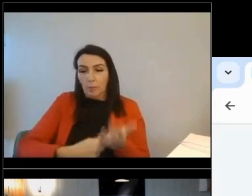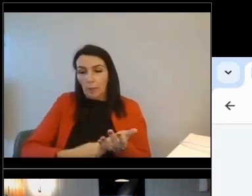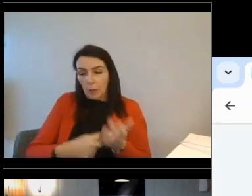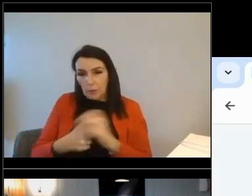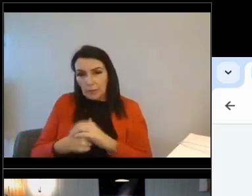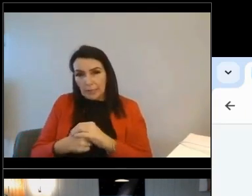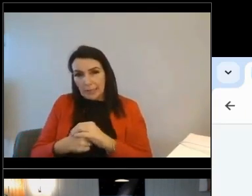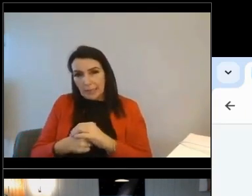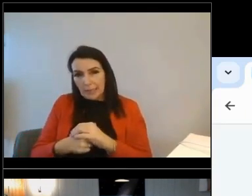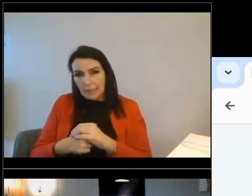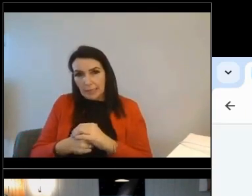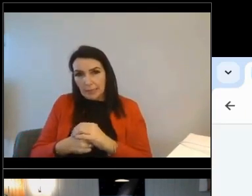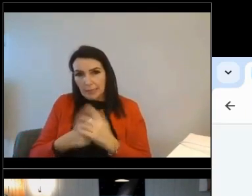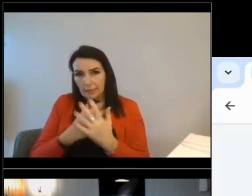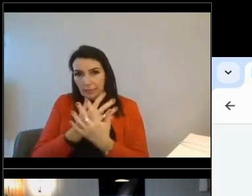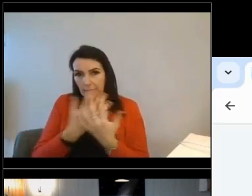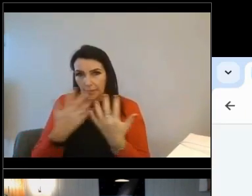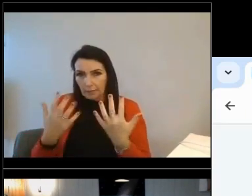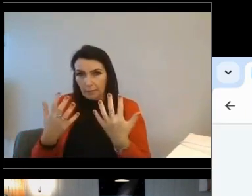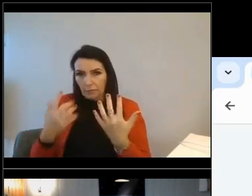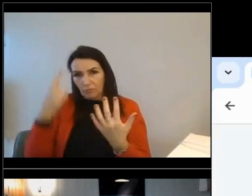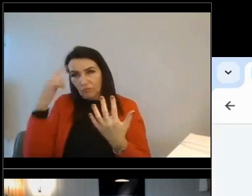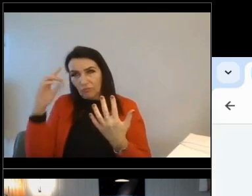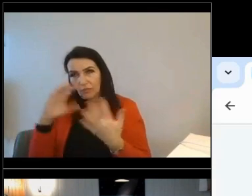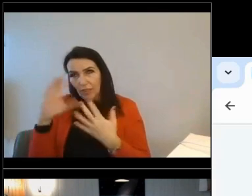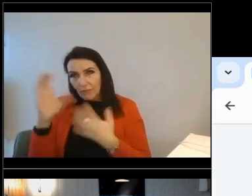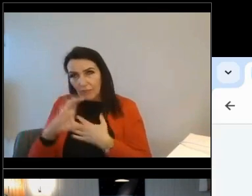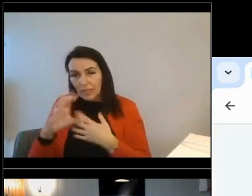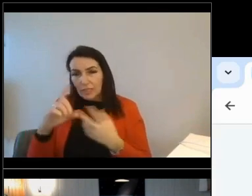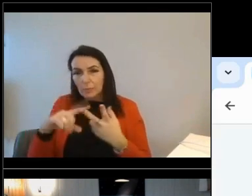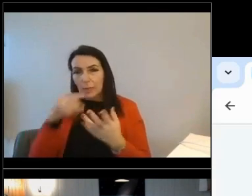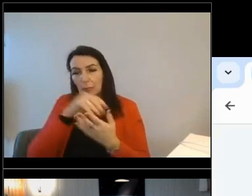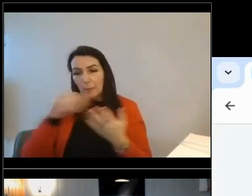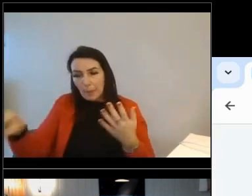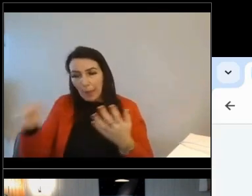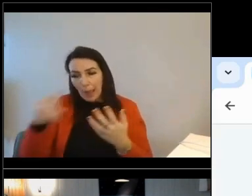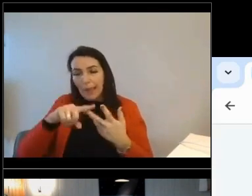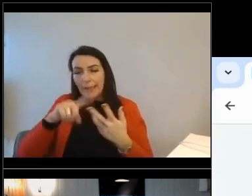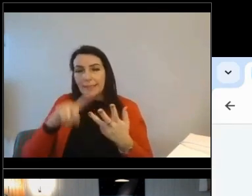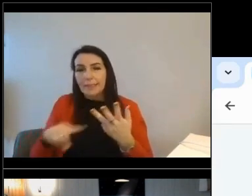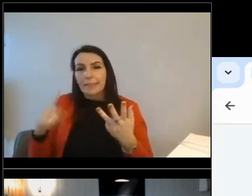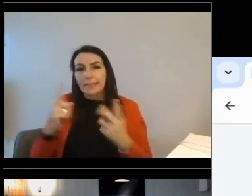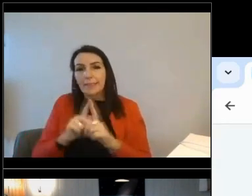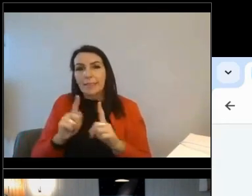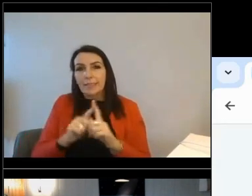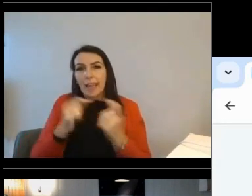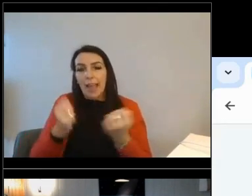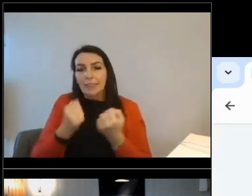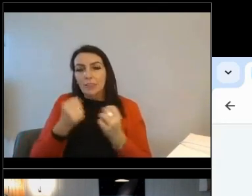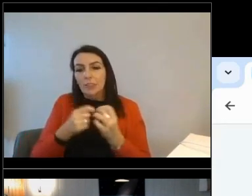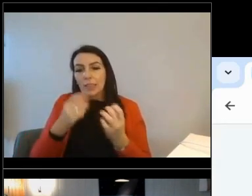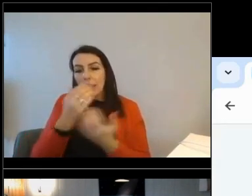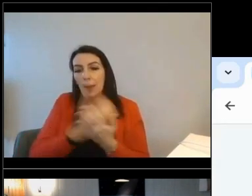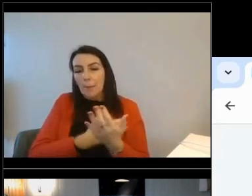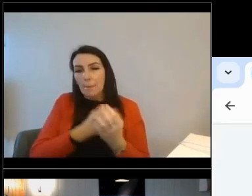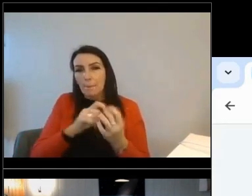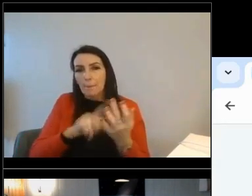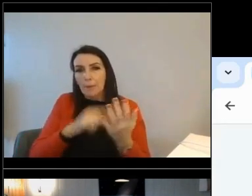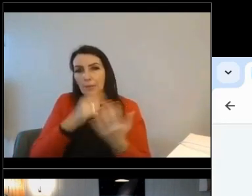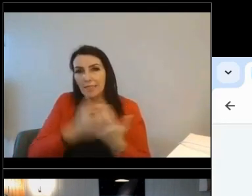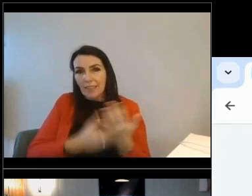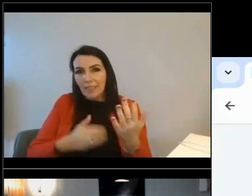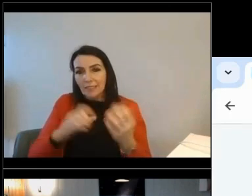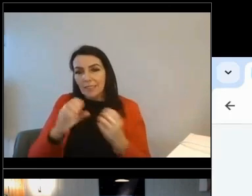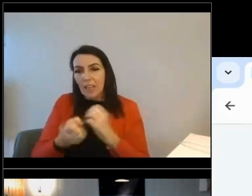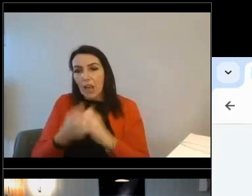it obviously ranges in terms of investment, in terms of payback, you know, things like energy bill savings, but also carbon savings, which is